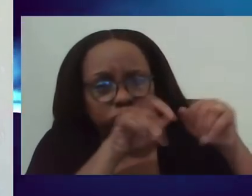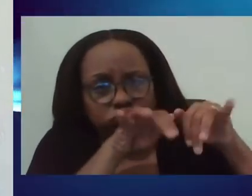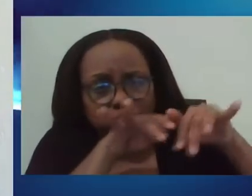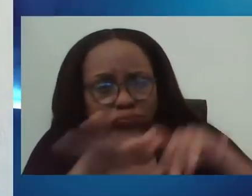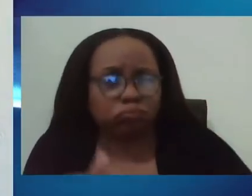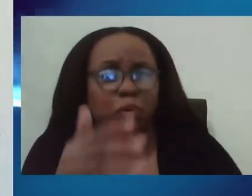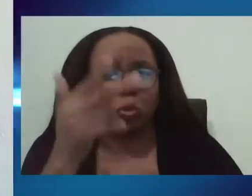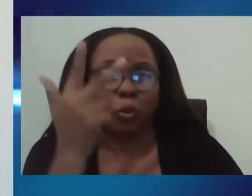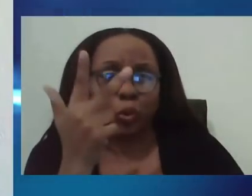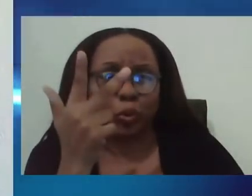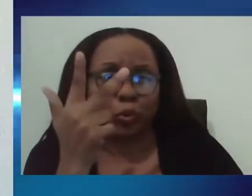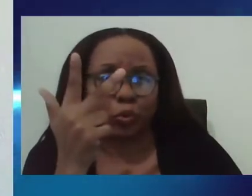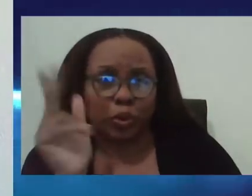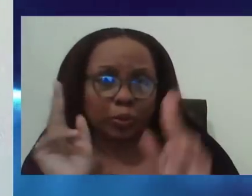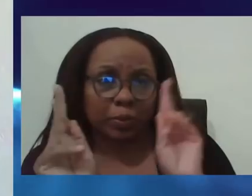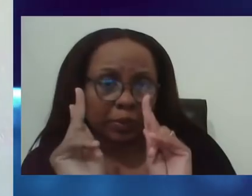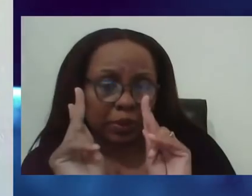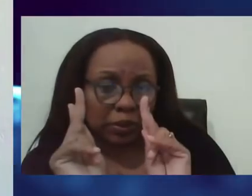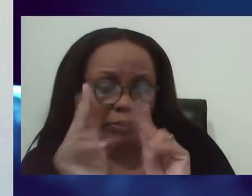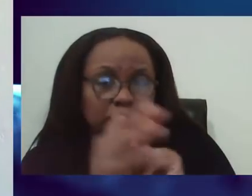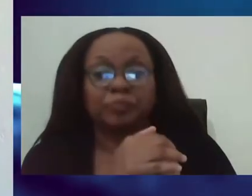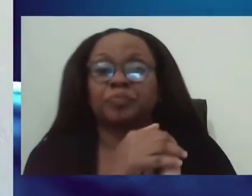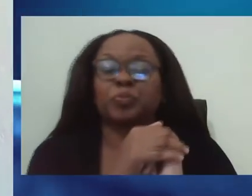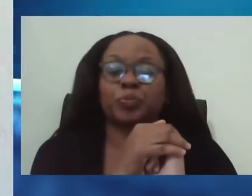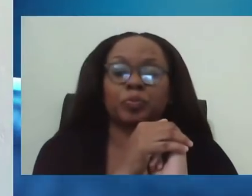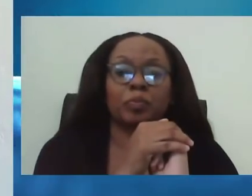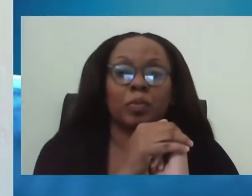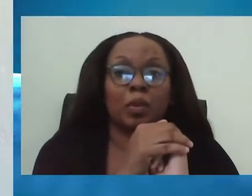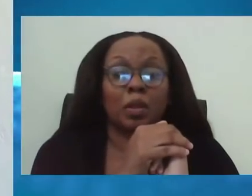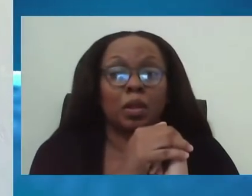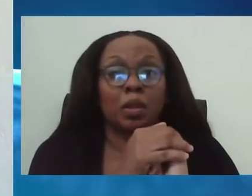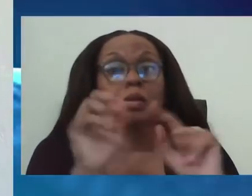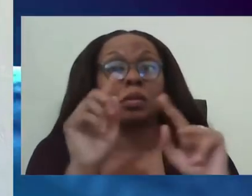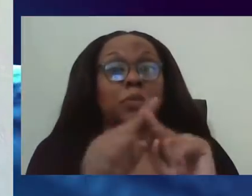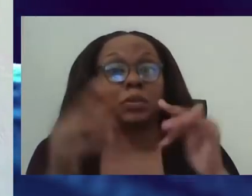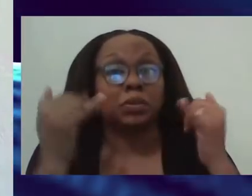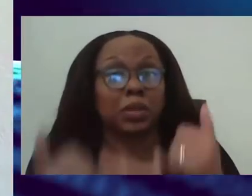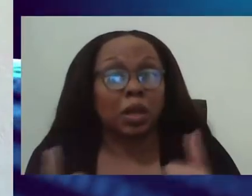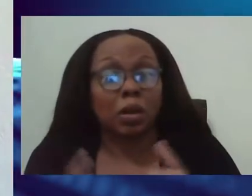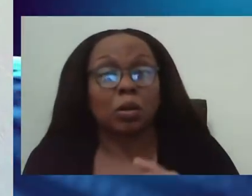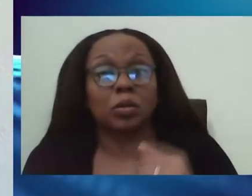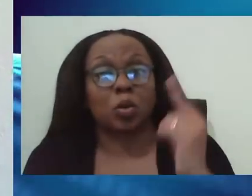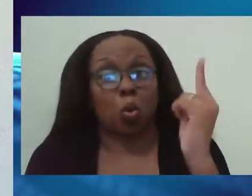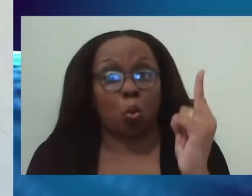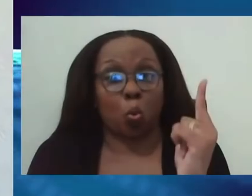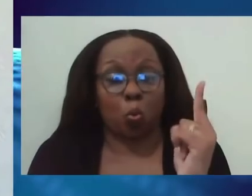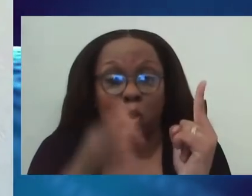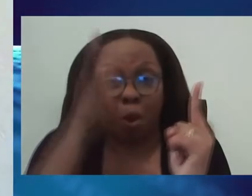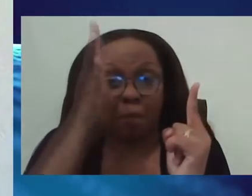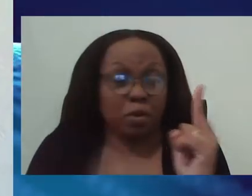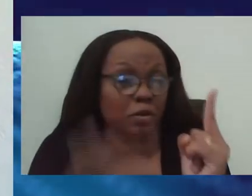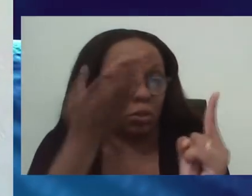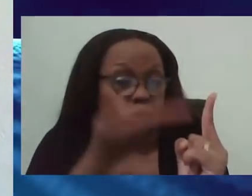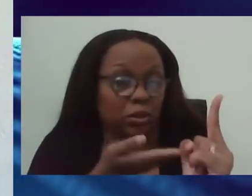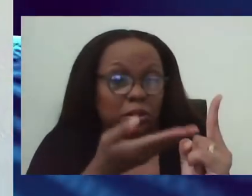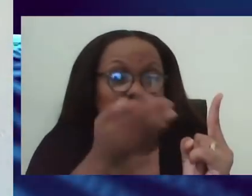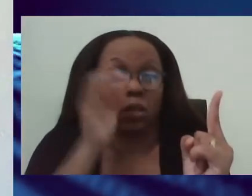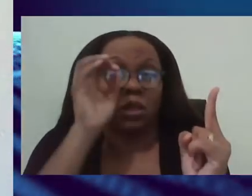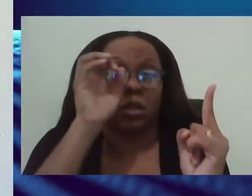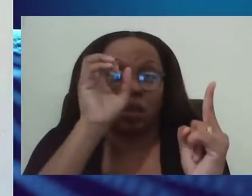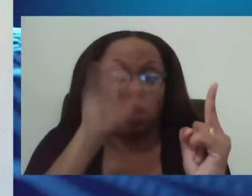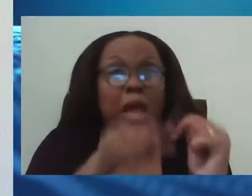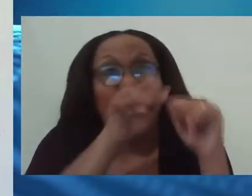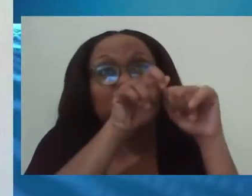expect it to multiply five. I have five additional cases, right? For every one case, would expect every five additional